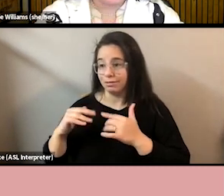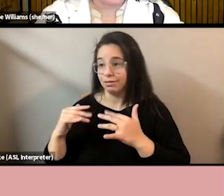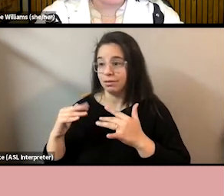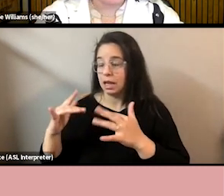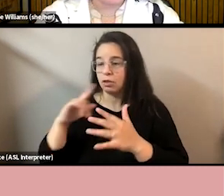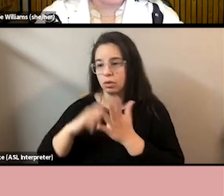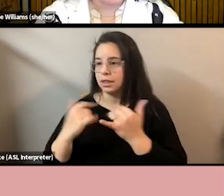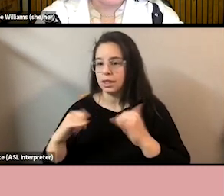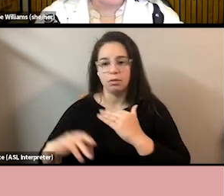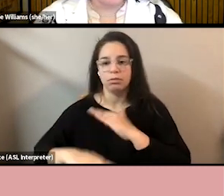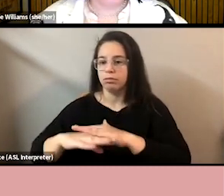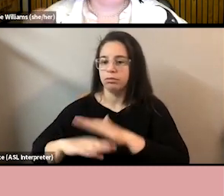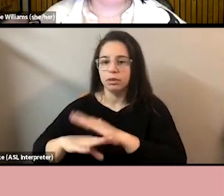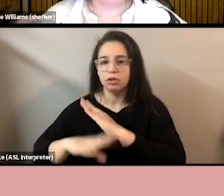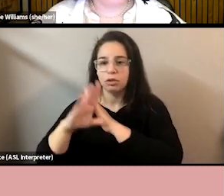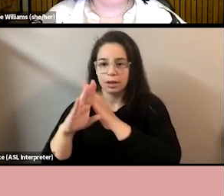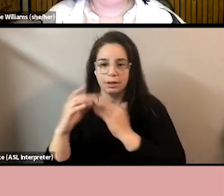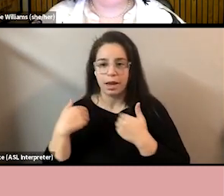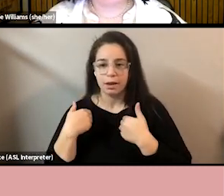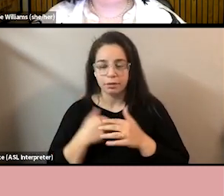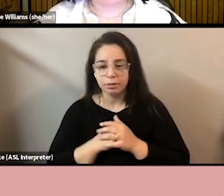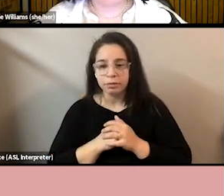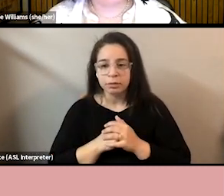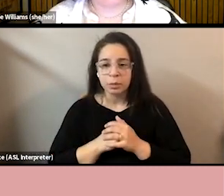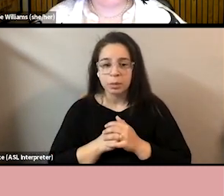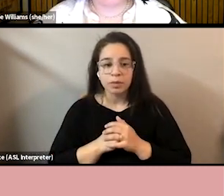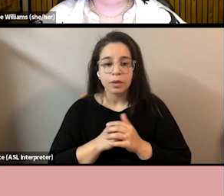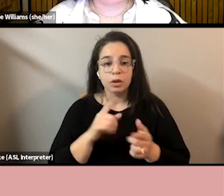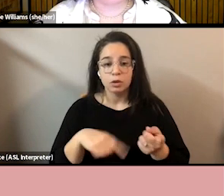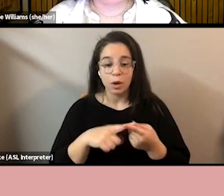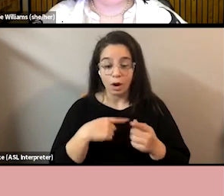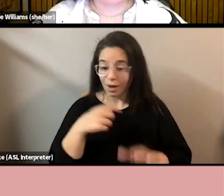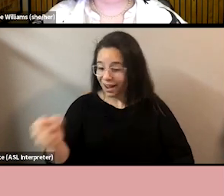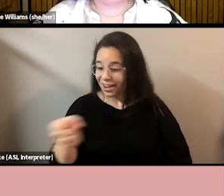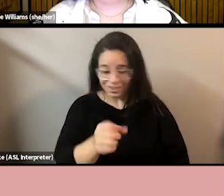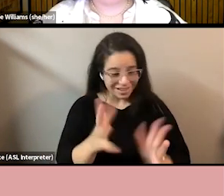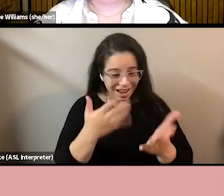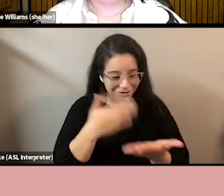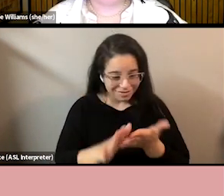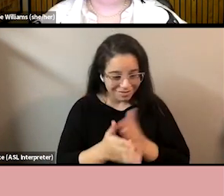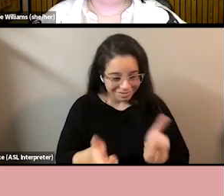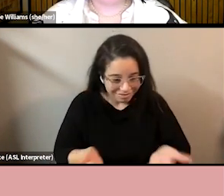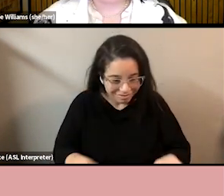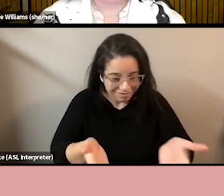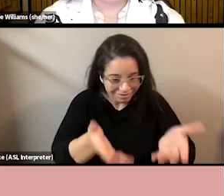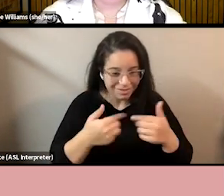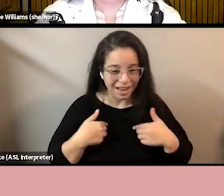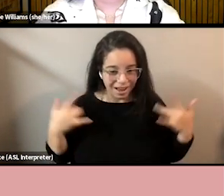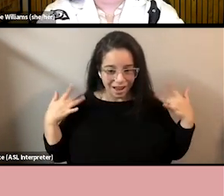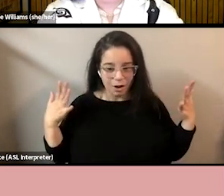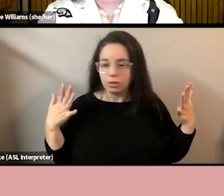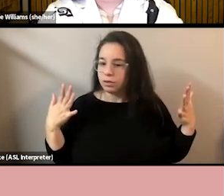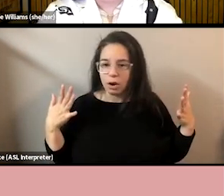difficulties. Do not feel that your job is done once someone is in the door. Instead, make sure that you've created an